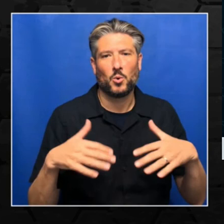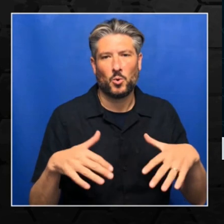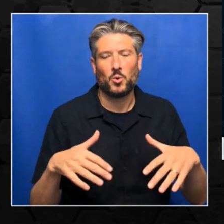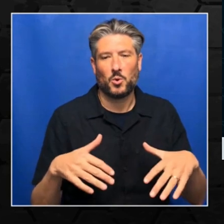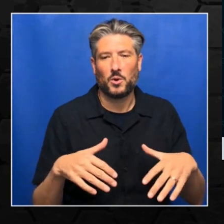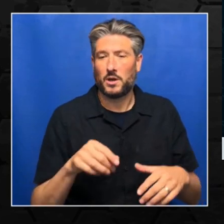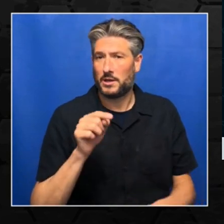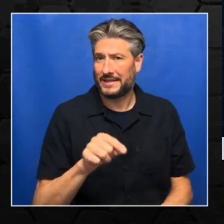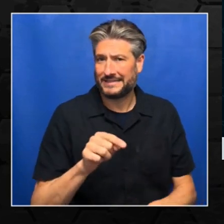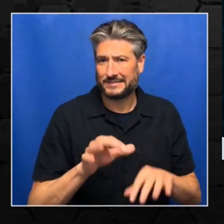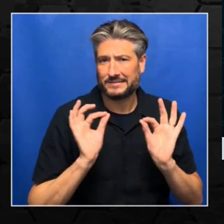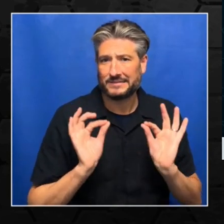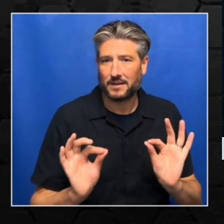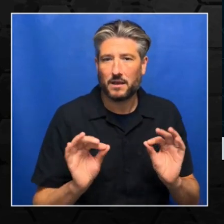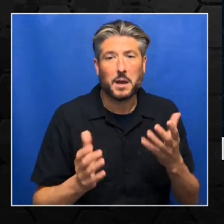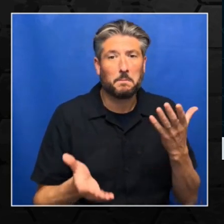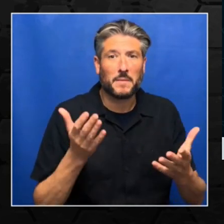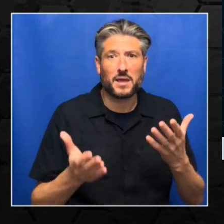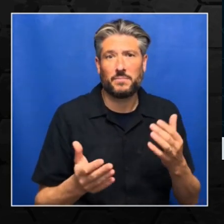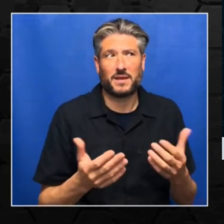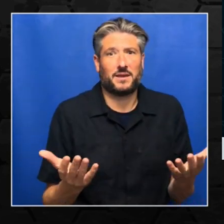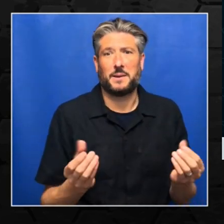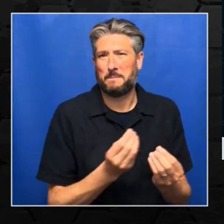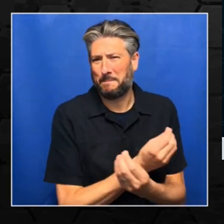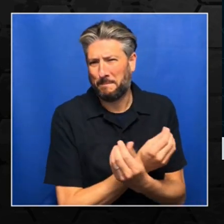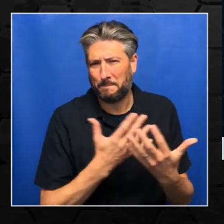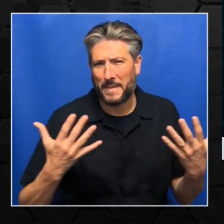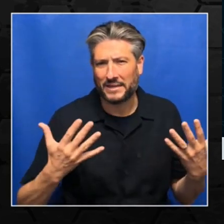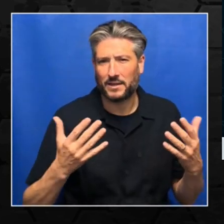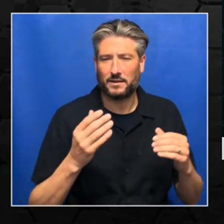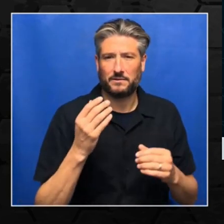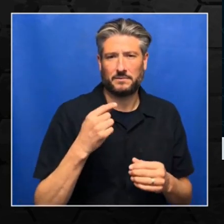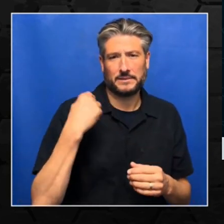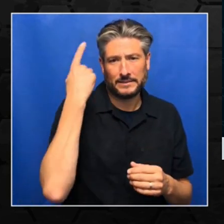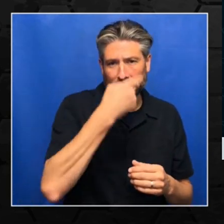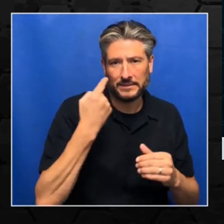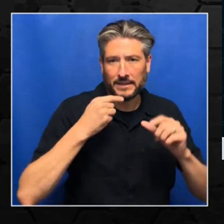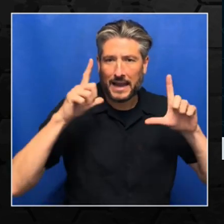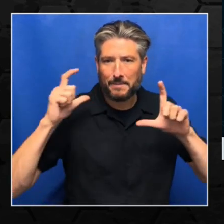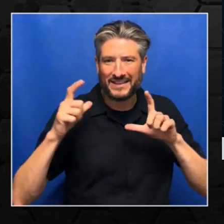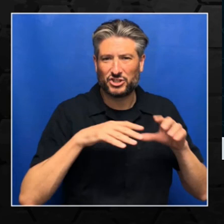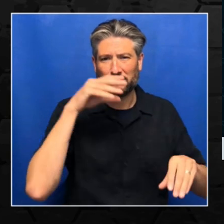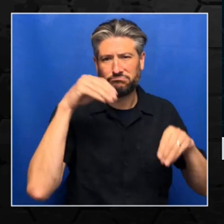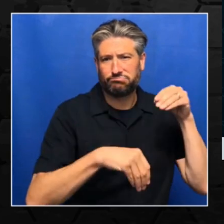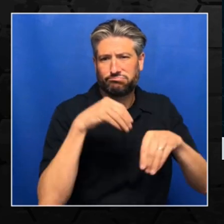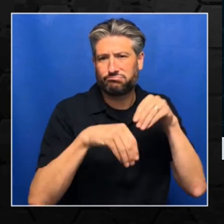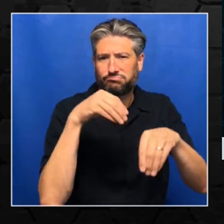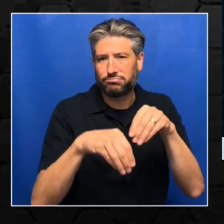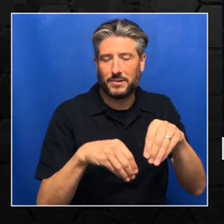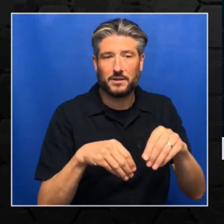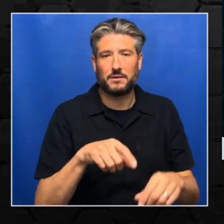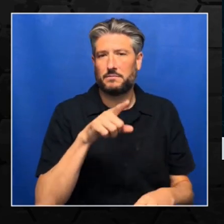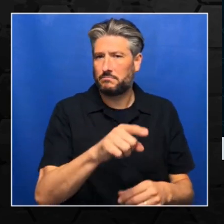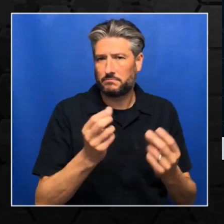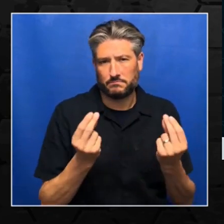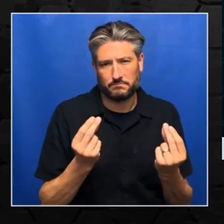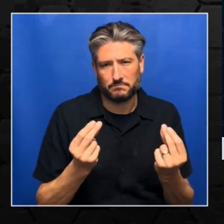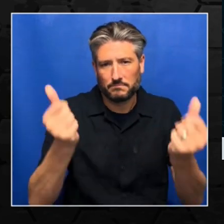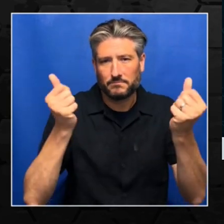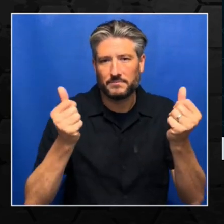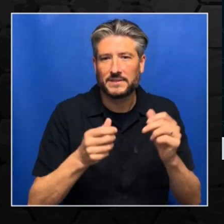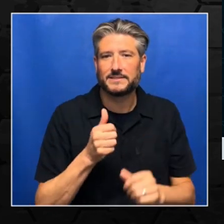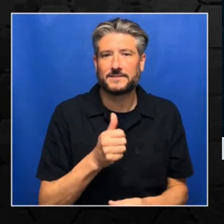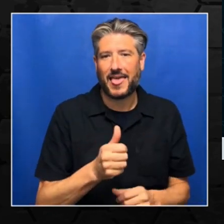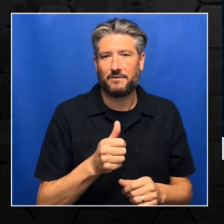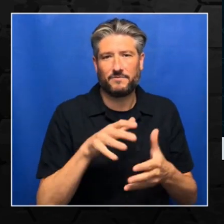of images need to be extracted. So that's the reason why convolutional neural network is used for working with image data, audio data and text